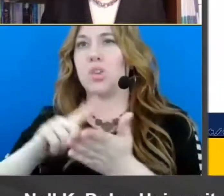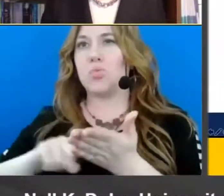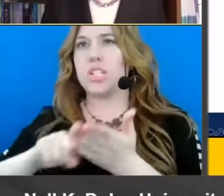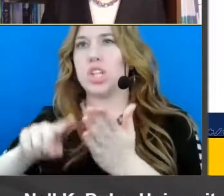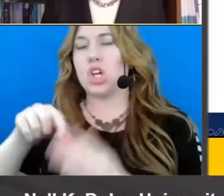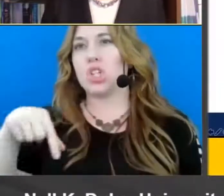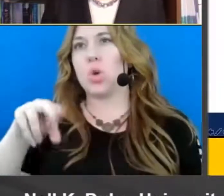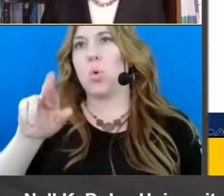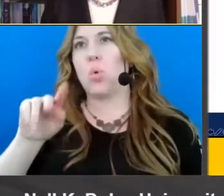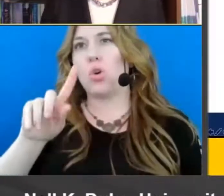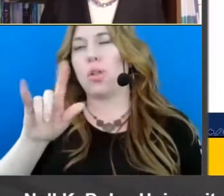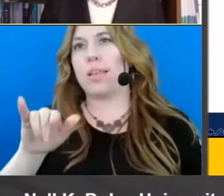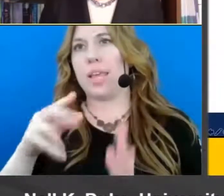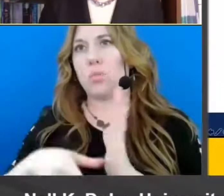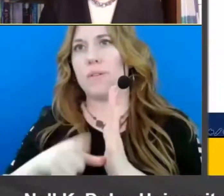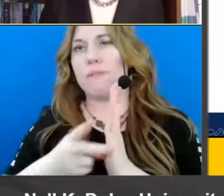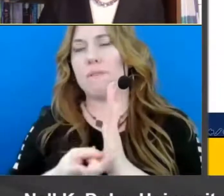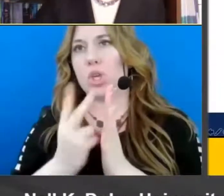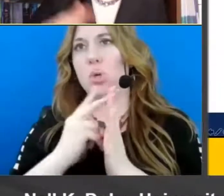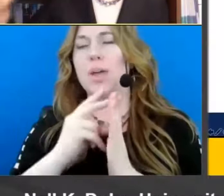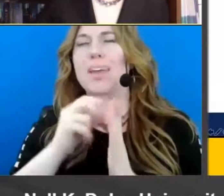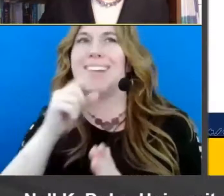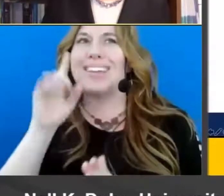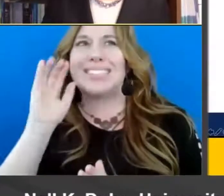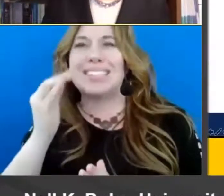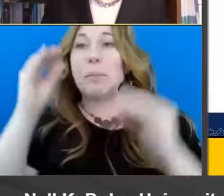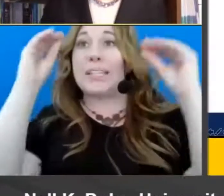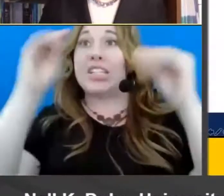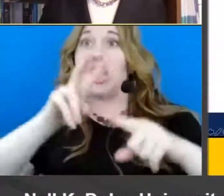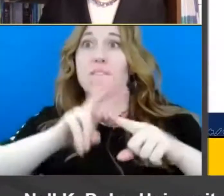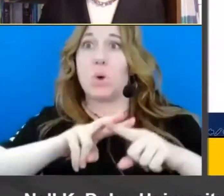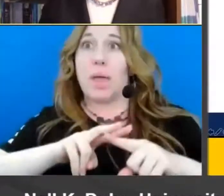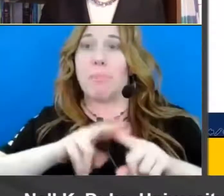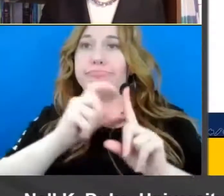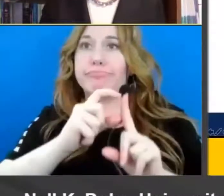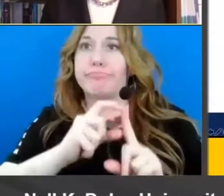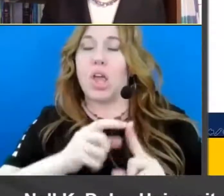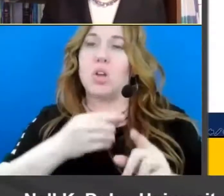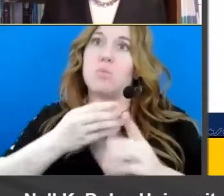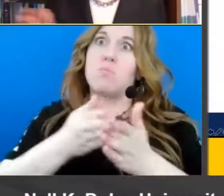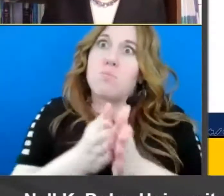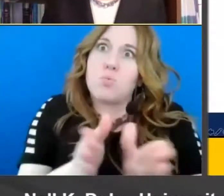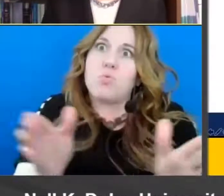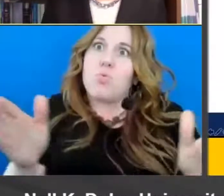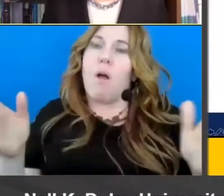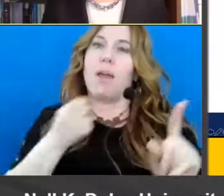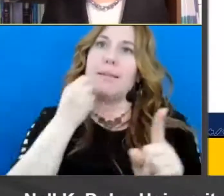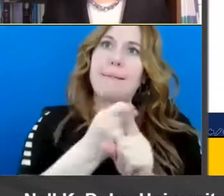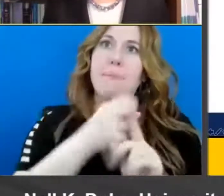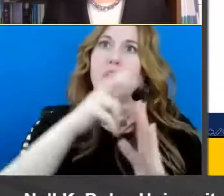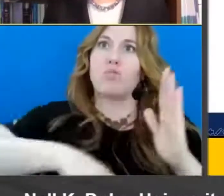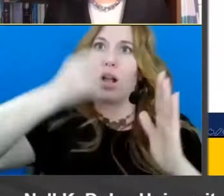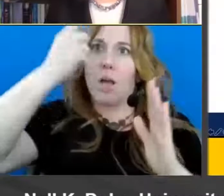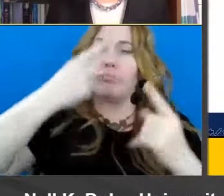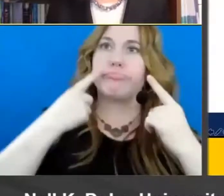like teaching vocabulary has a broad impact on reading comprehension achievement but it certainly has an